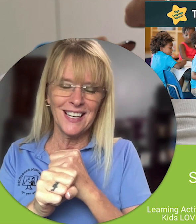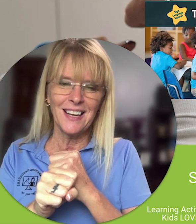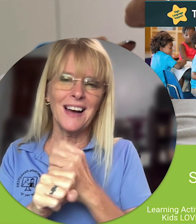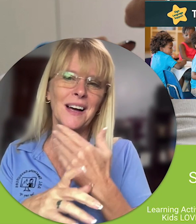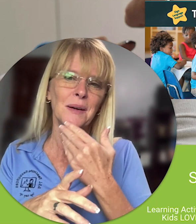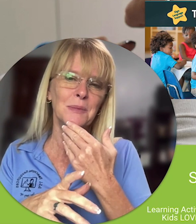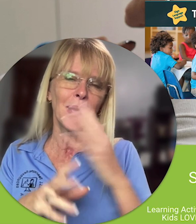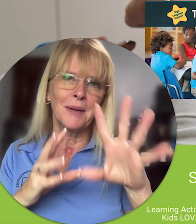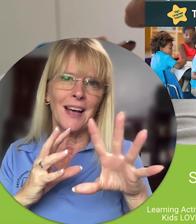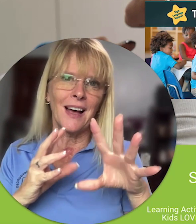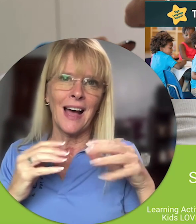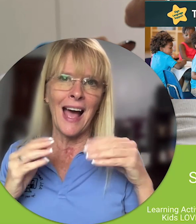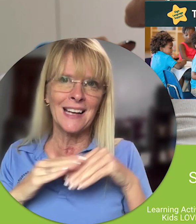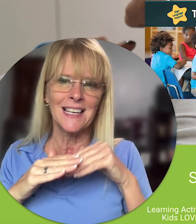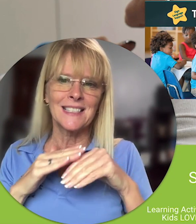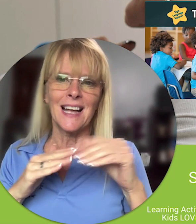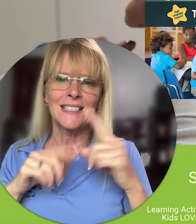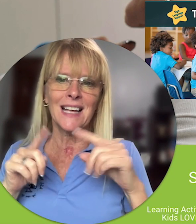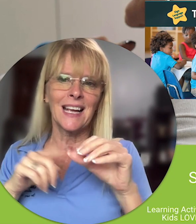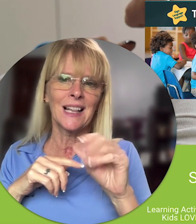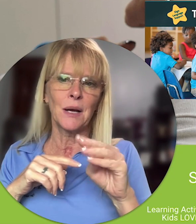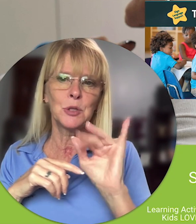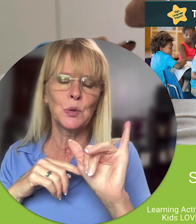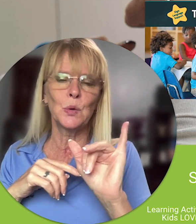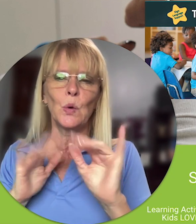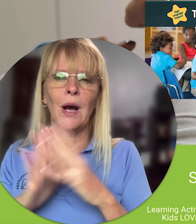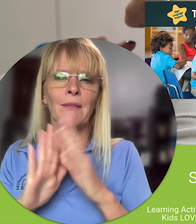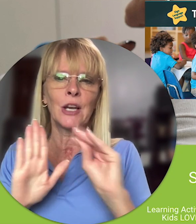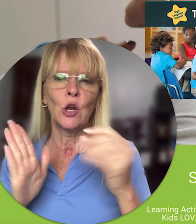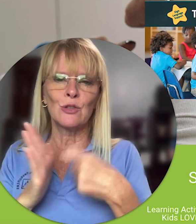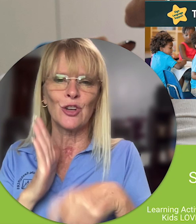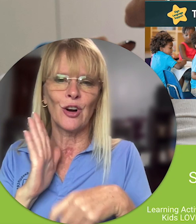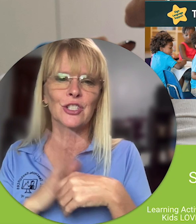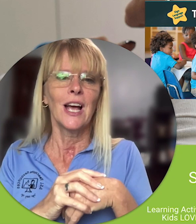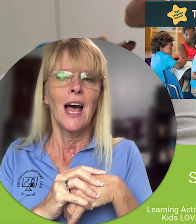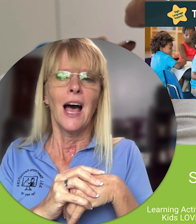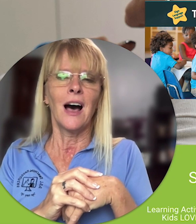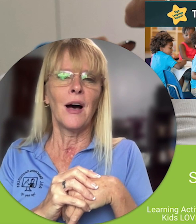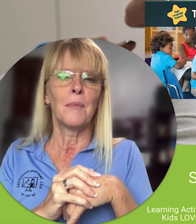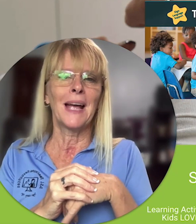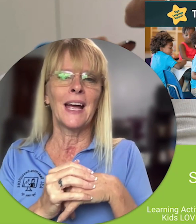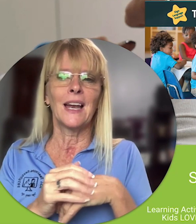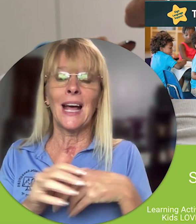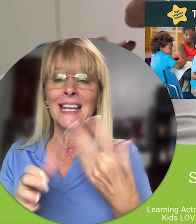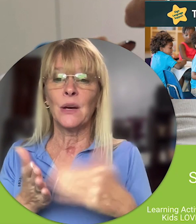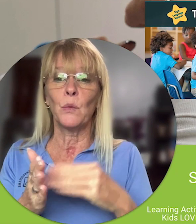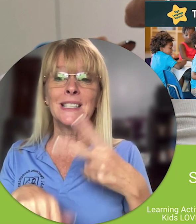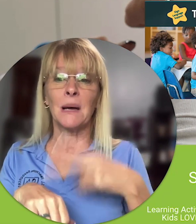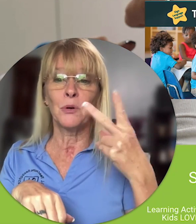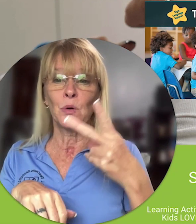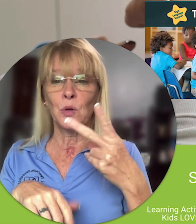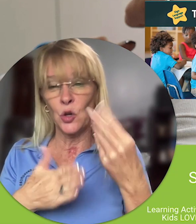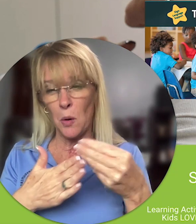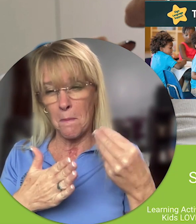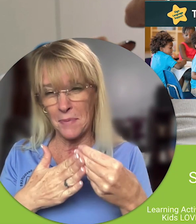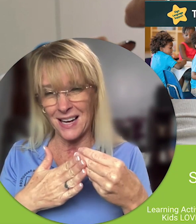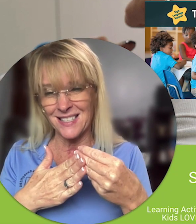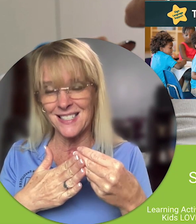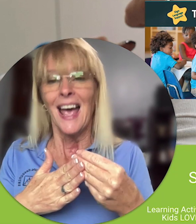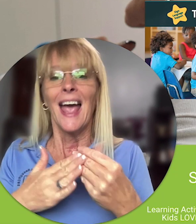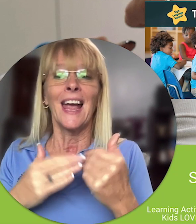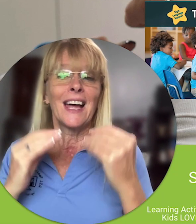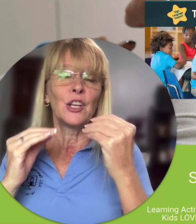um contact we're be able to to access that sign club too at no charge um and again we double your